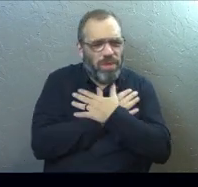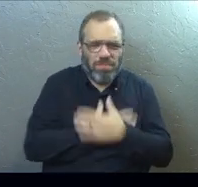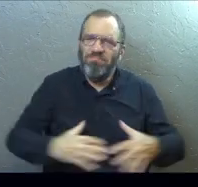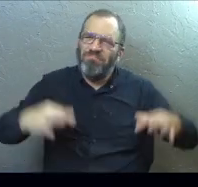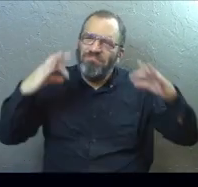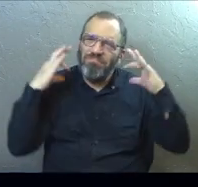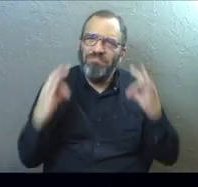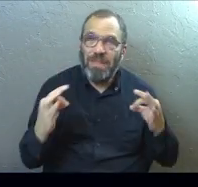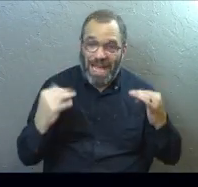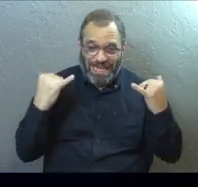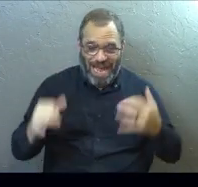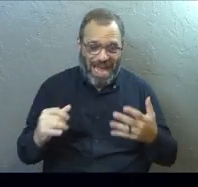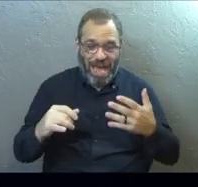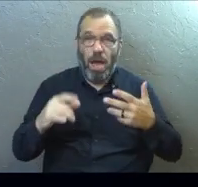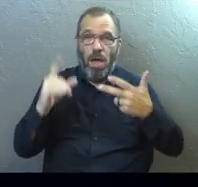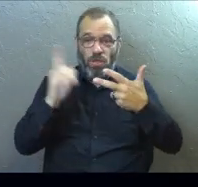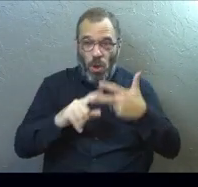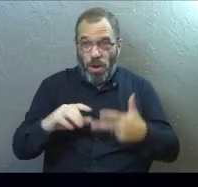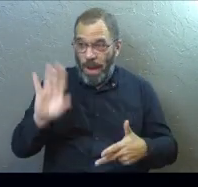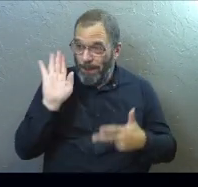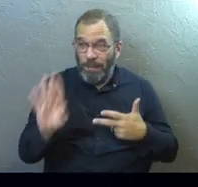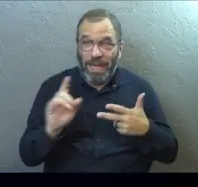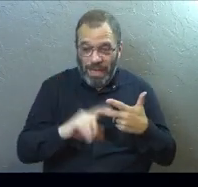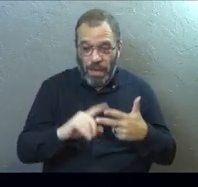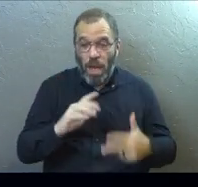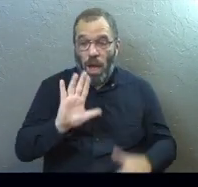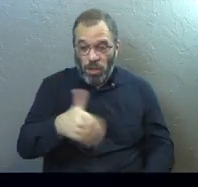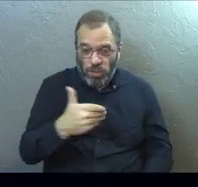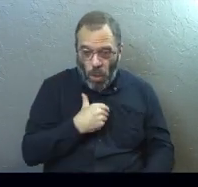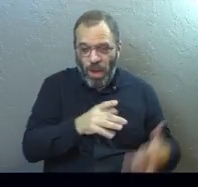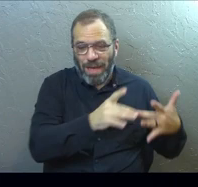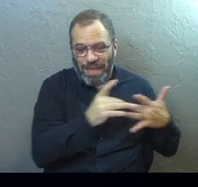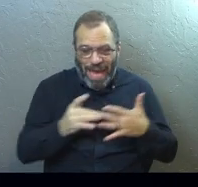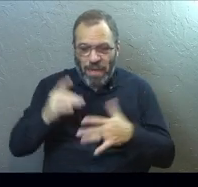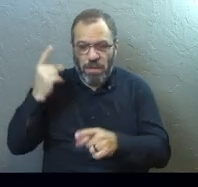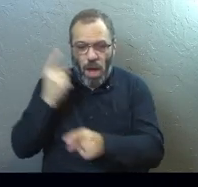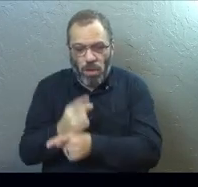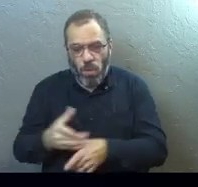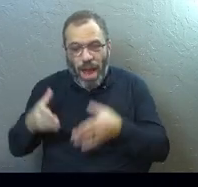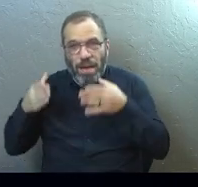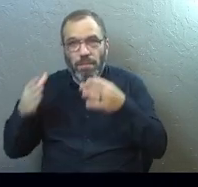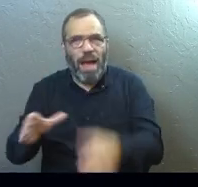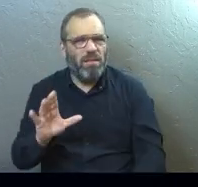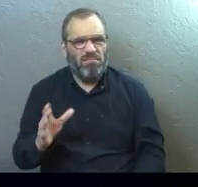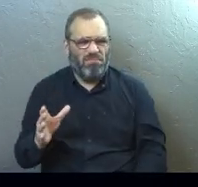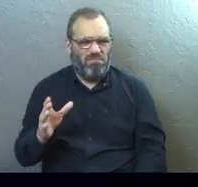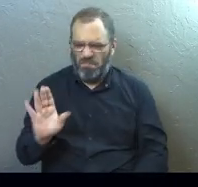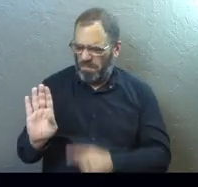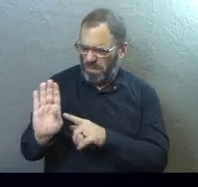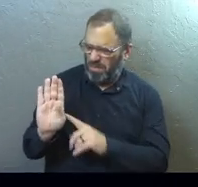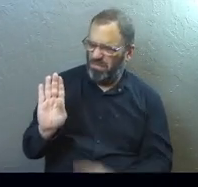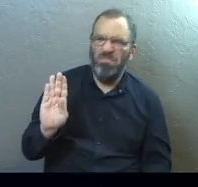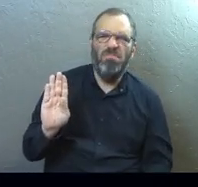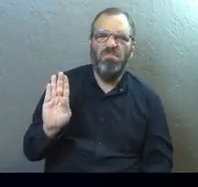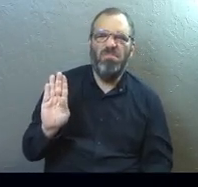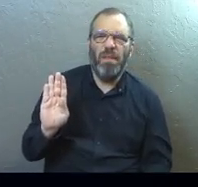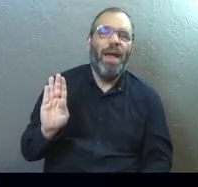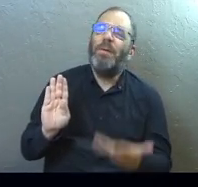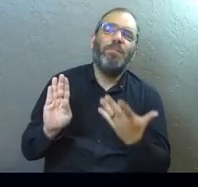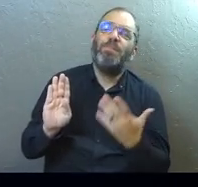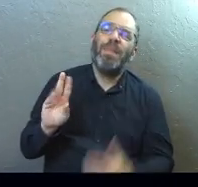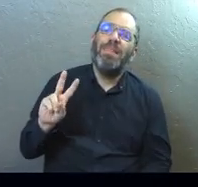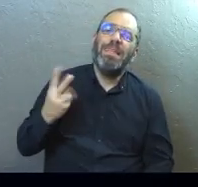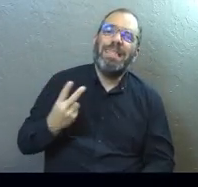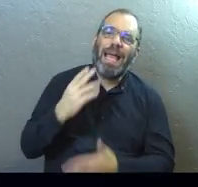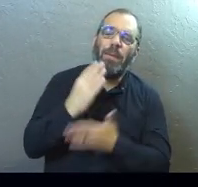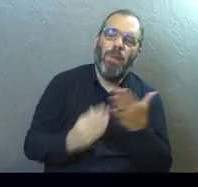that. This next picture, after he's restored our souls, he's going to guide us on right paths. Now, why the B? Because I'm only doing the